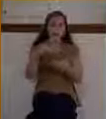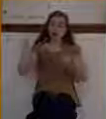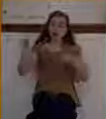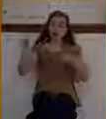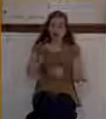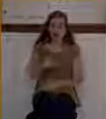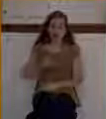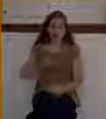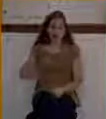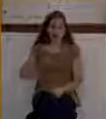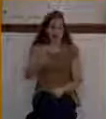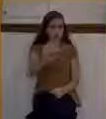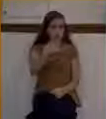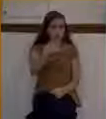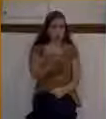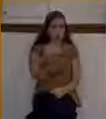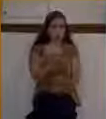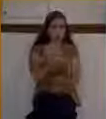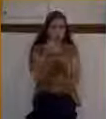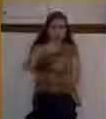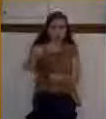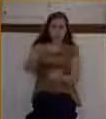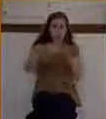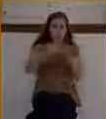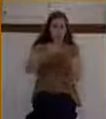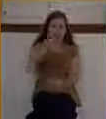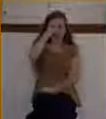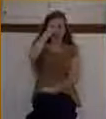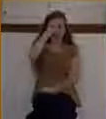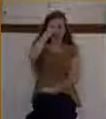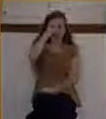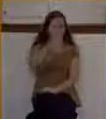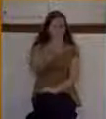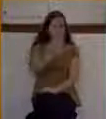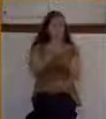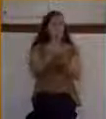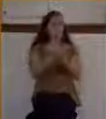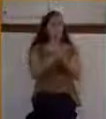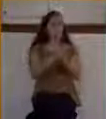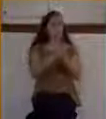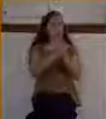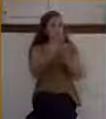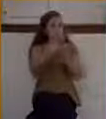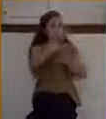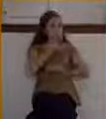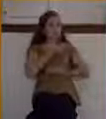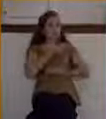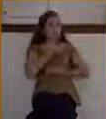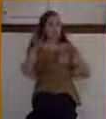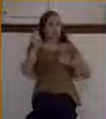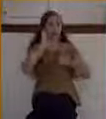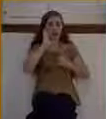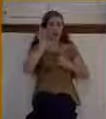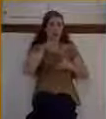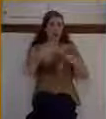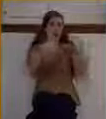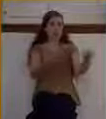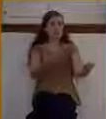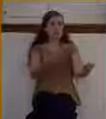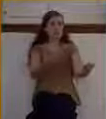thy mouth wide and I will fill it. This was certainly a big request. Lord, I want to be able to see.